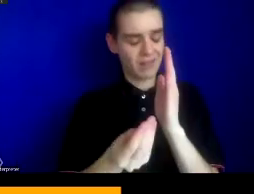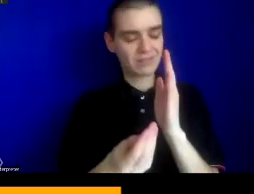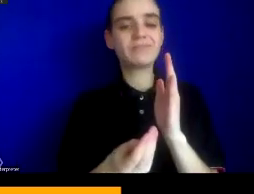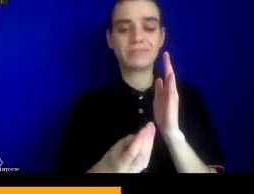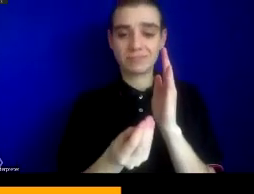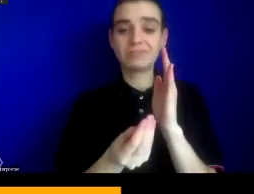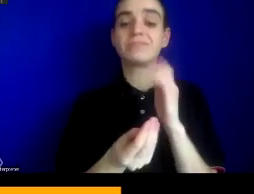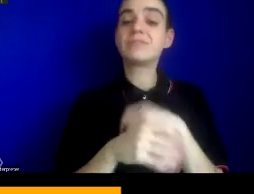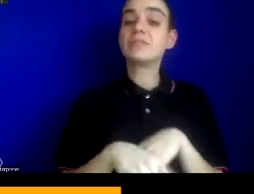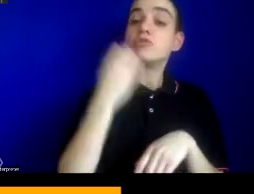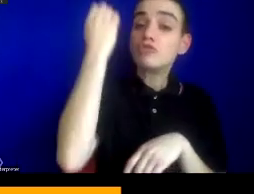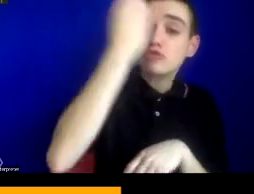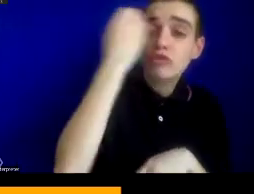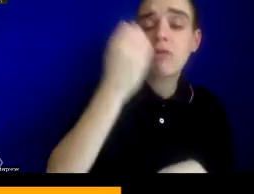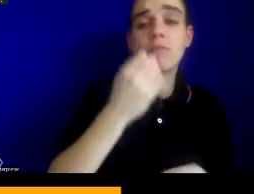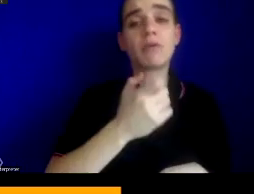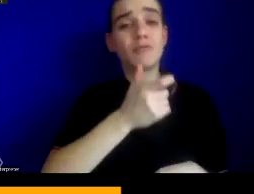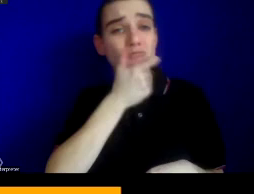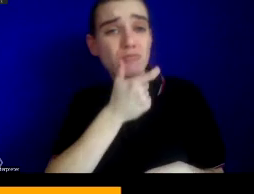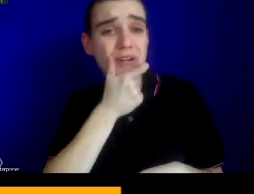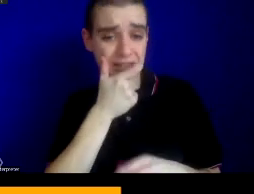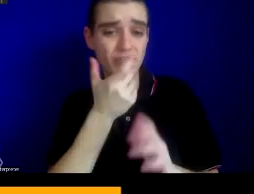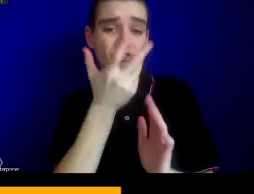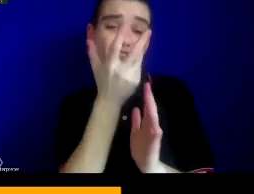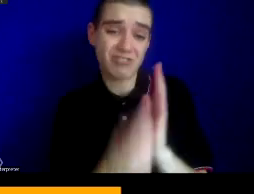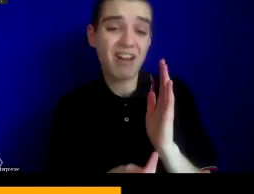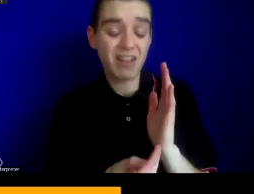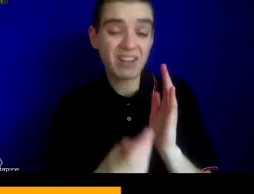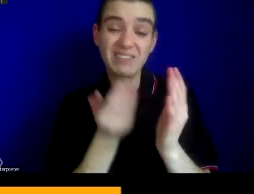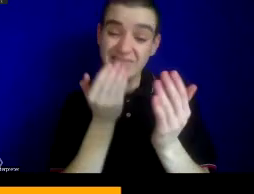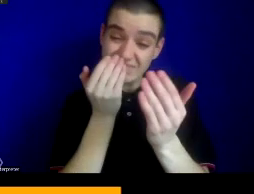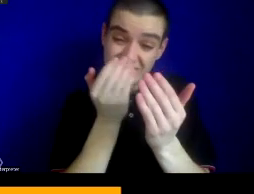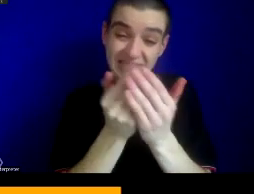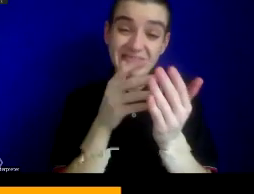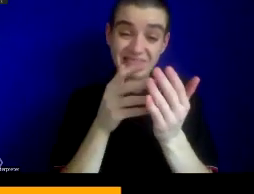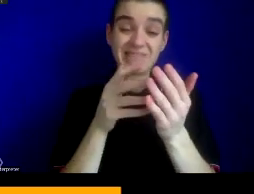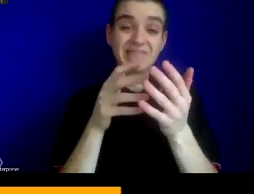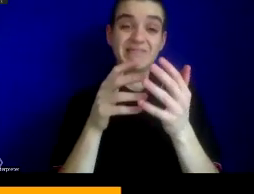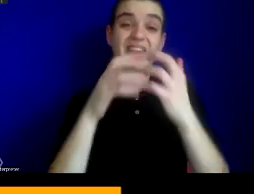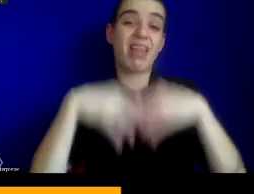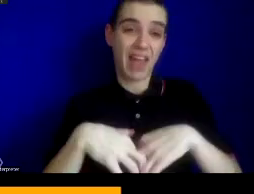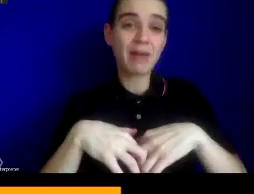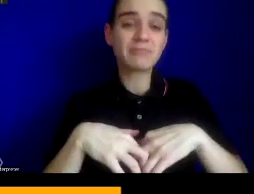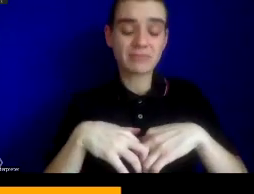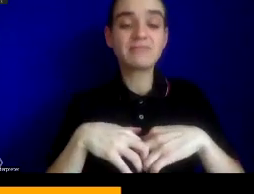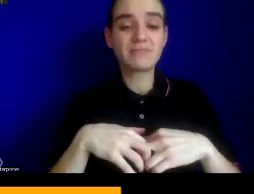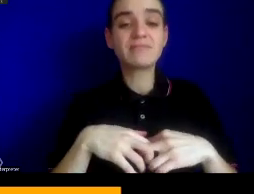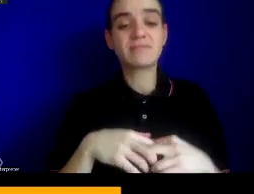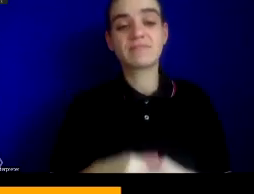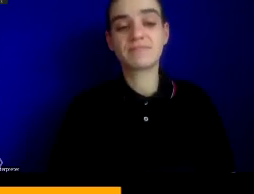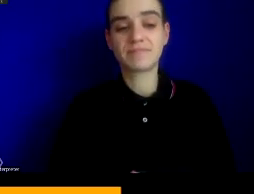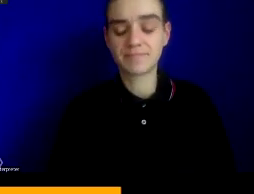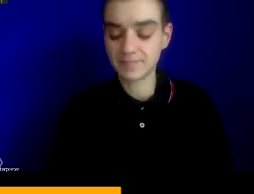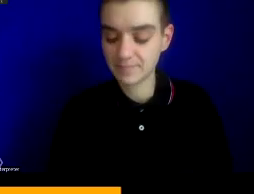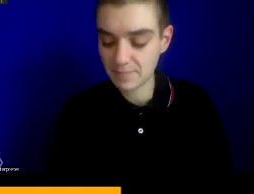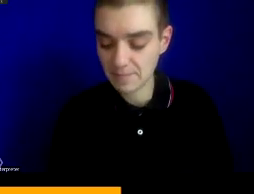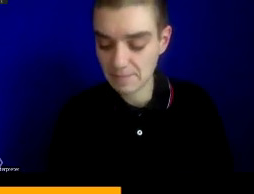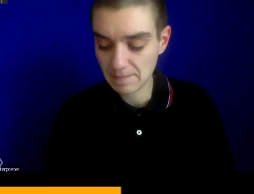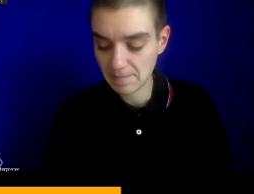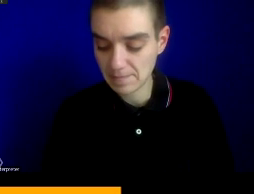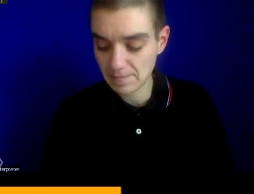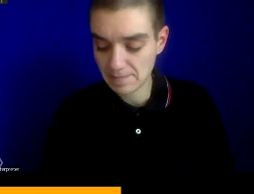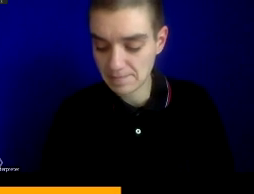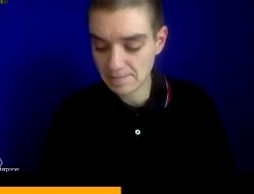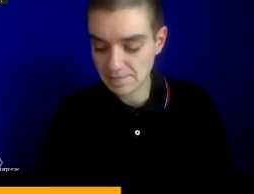from physical death, from disaster and the collapse of imperial economic and of an imperial economic world system that it ceased to be.